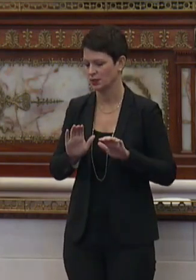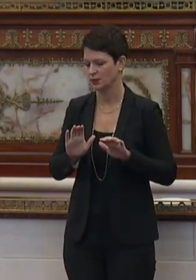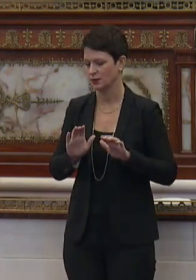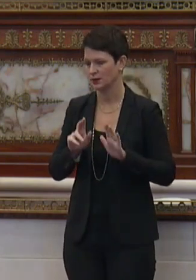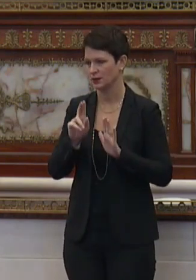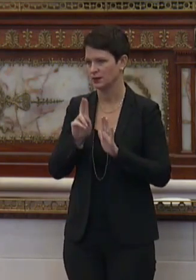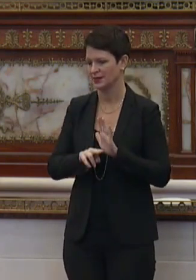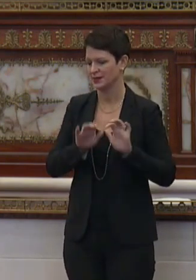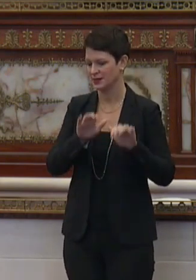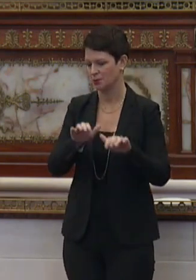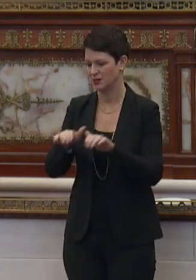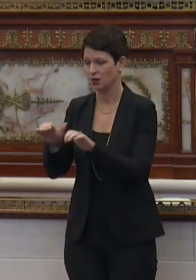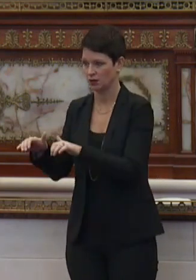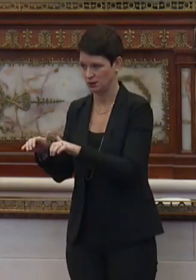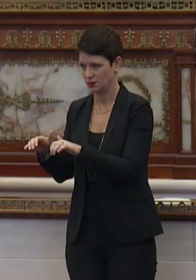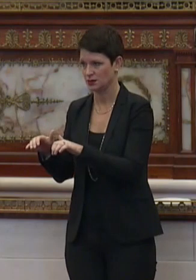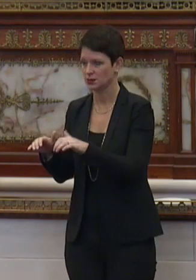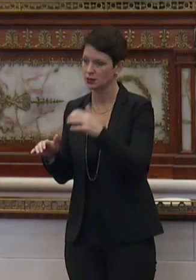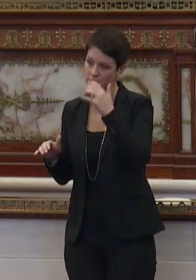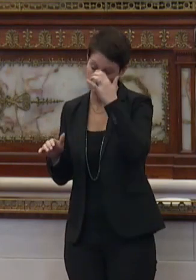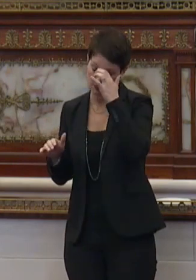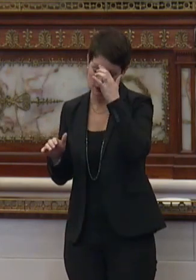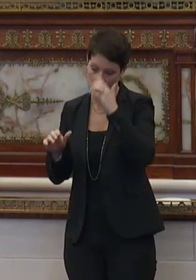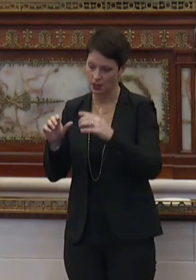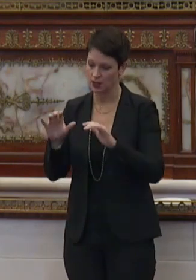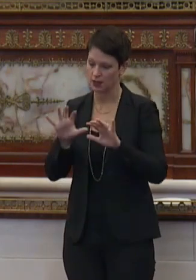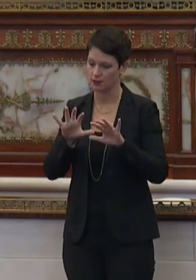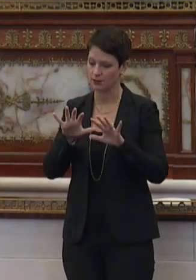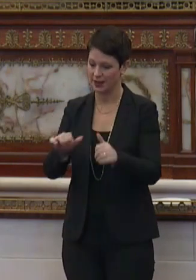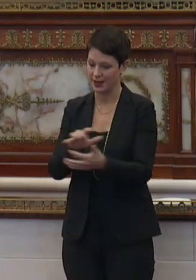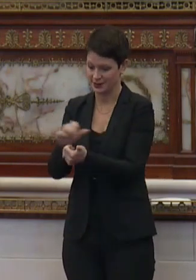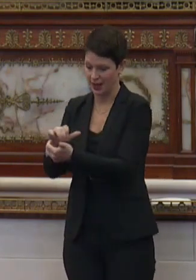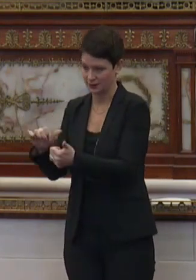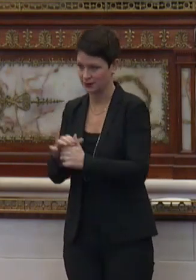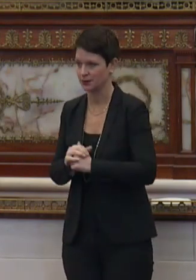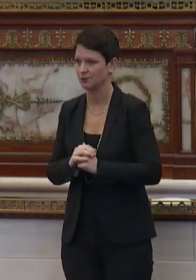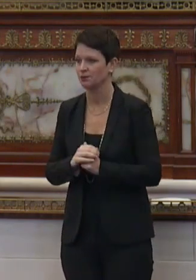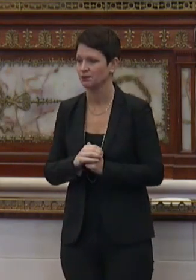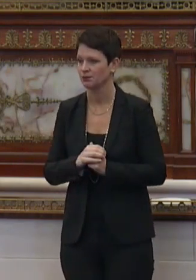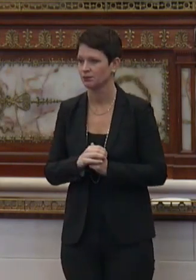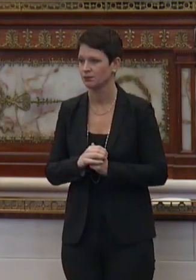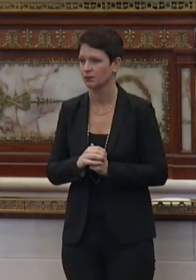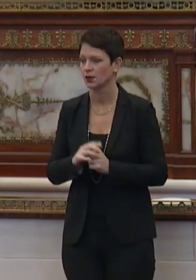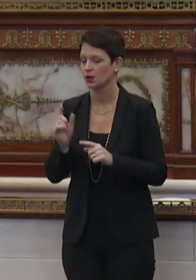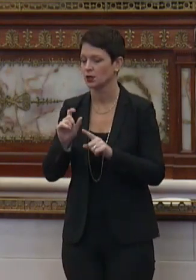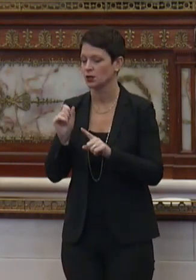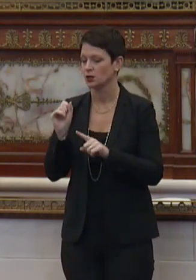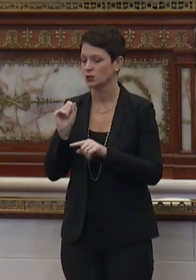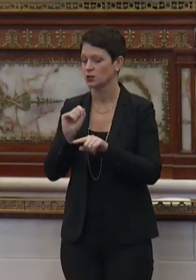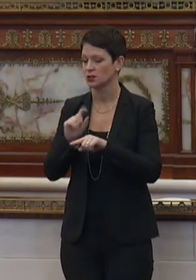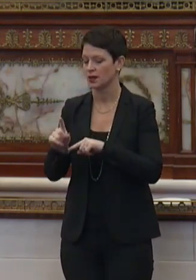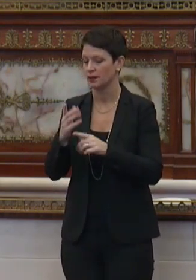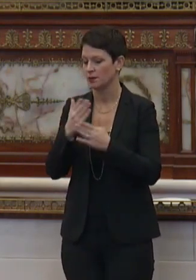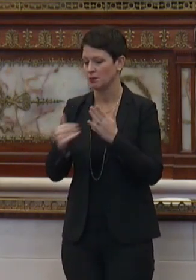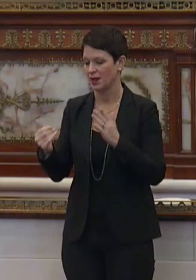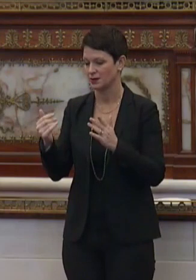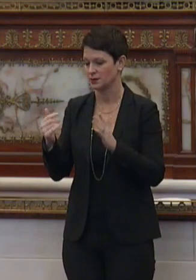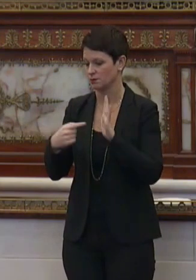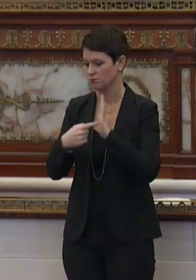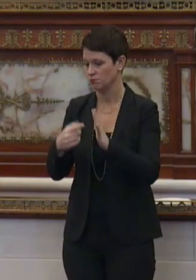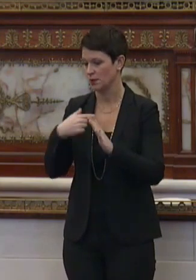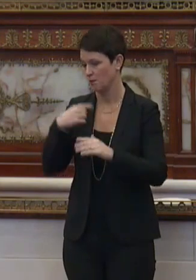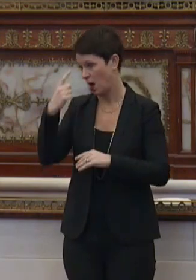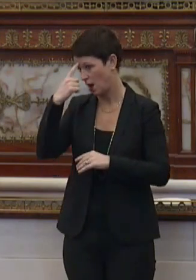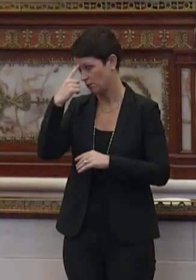were attacked. And what sent the best signal in my mind was